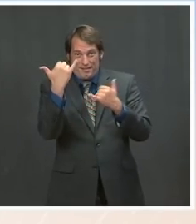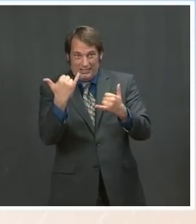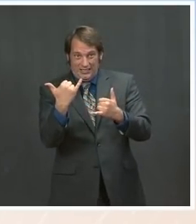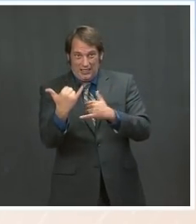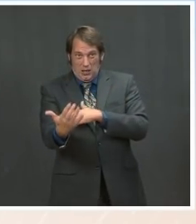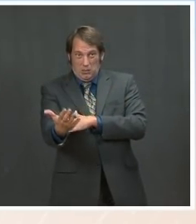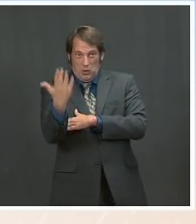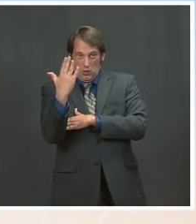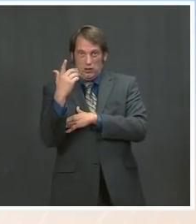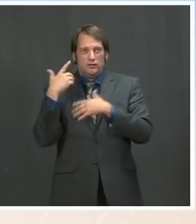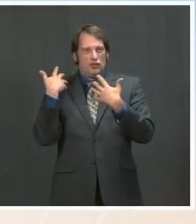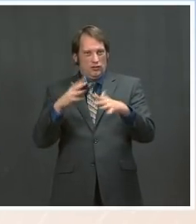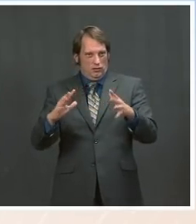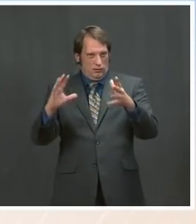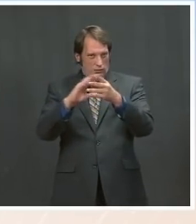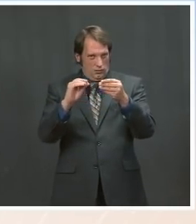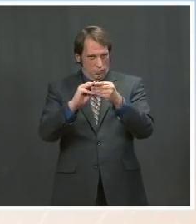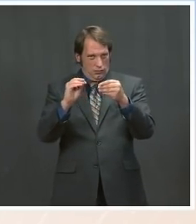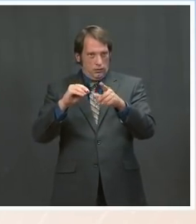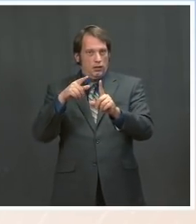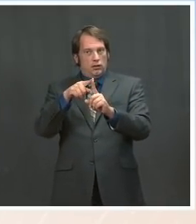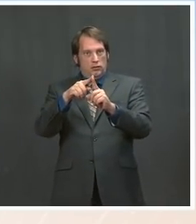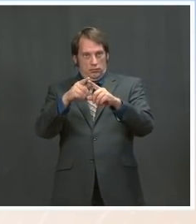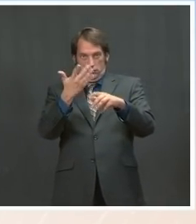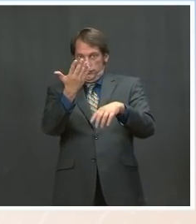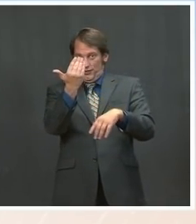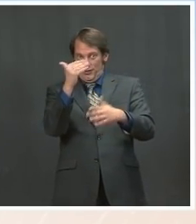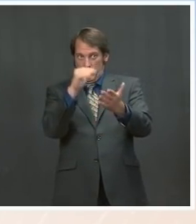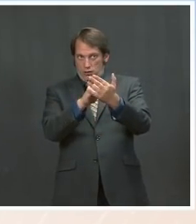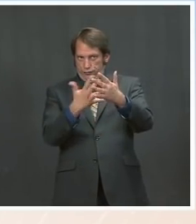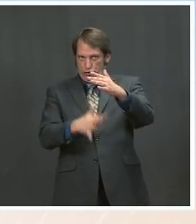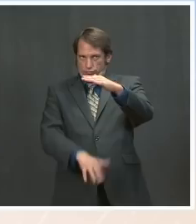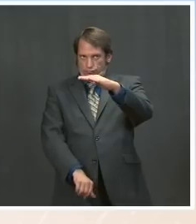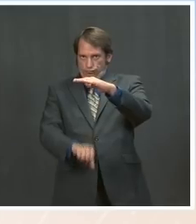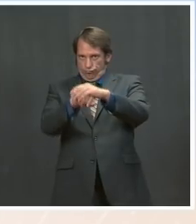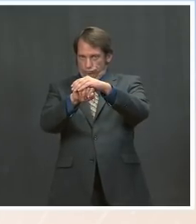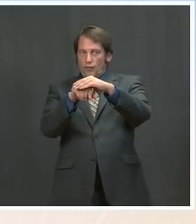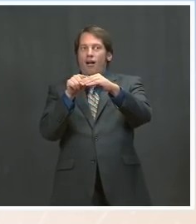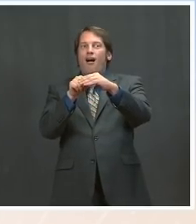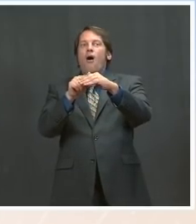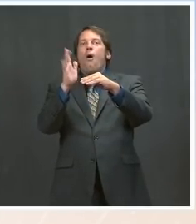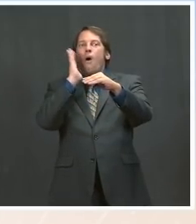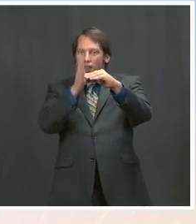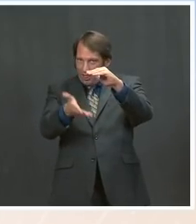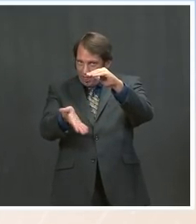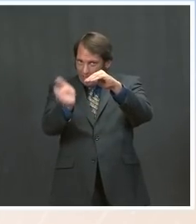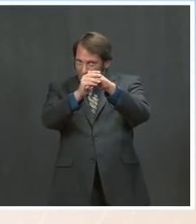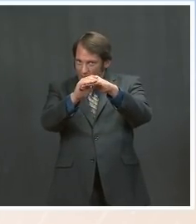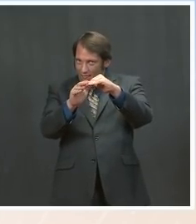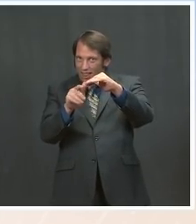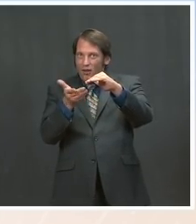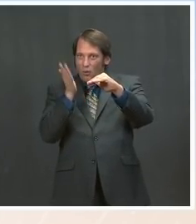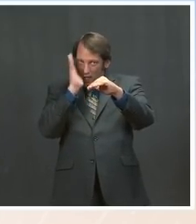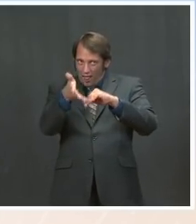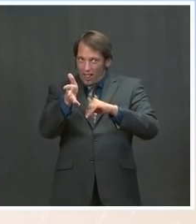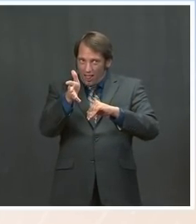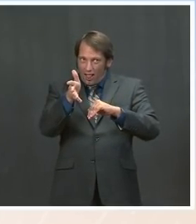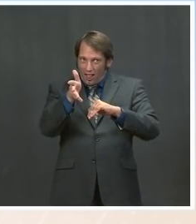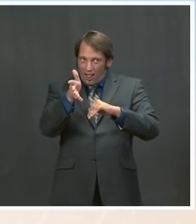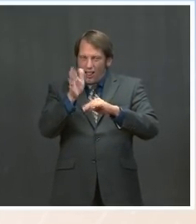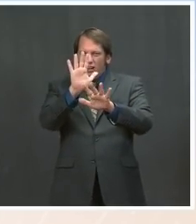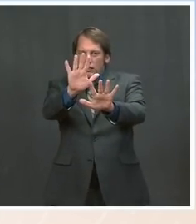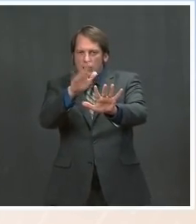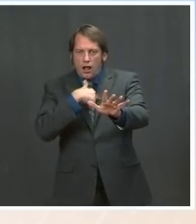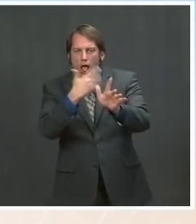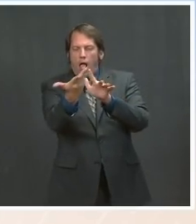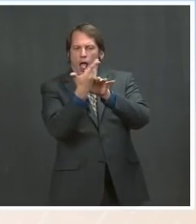reach 15,000, we will raise it. That was not accounted for in some of how people were — let me finish. Some of how people were